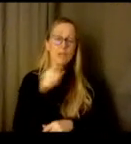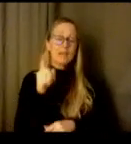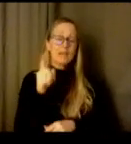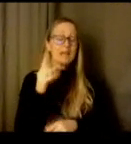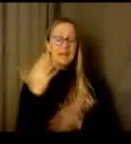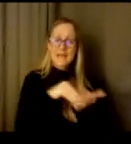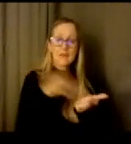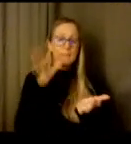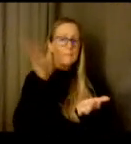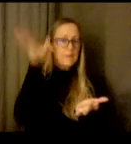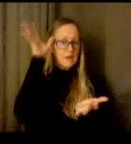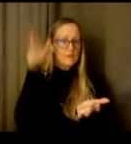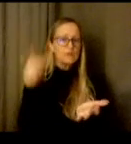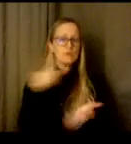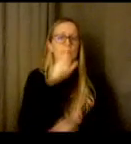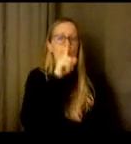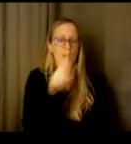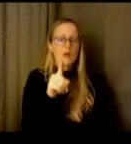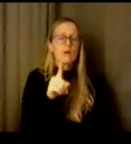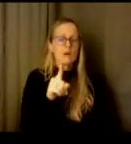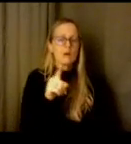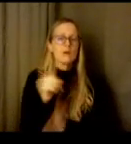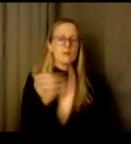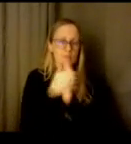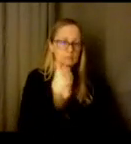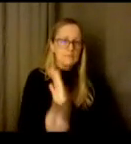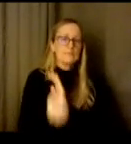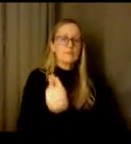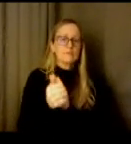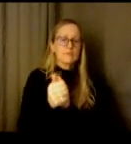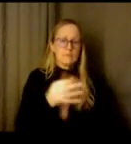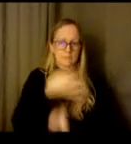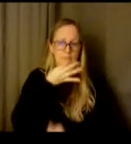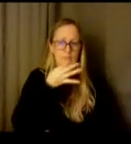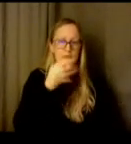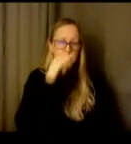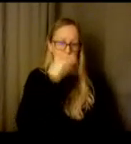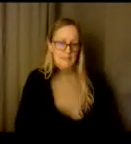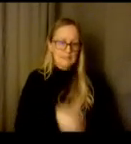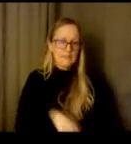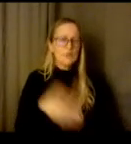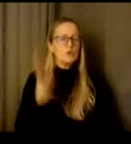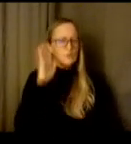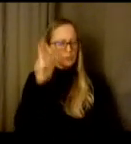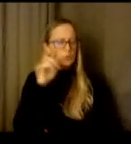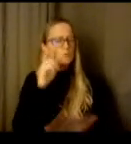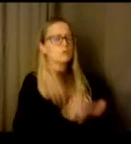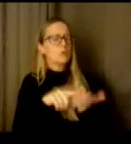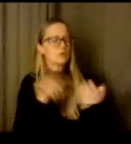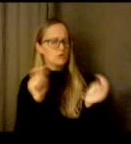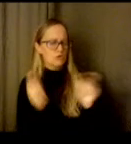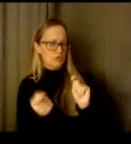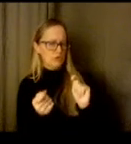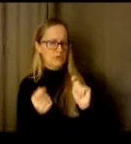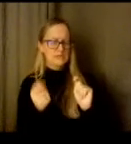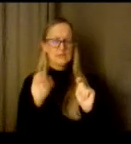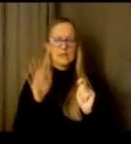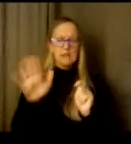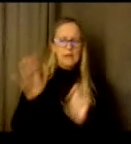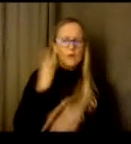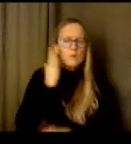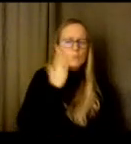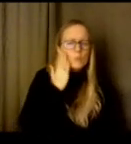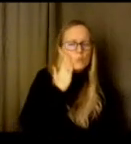of your child and you will notice when you're seeing changes in their in their presentation in their mood in their